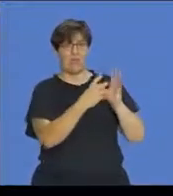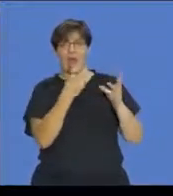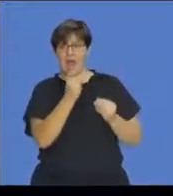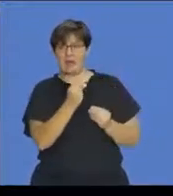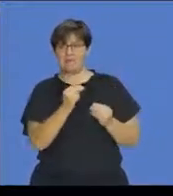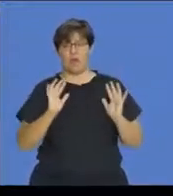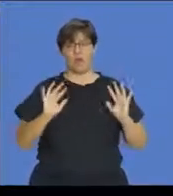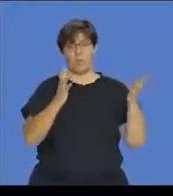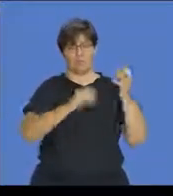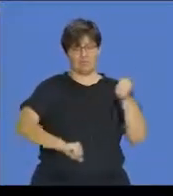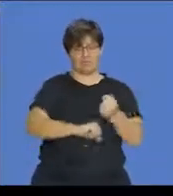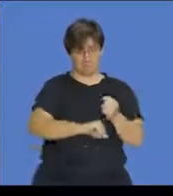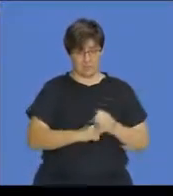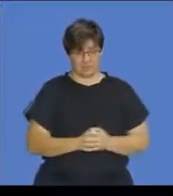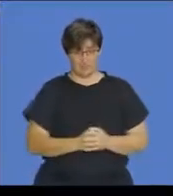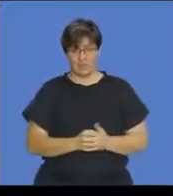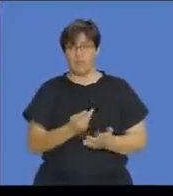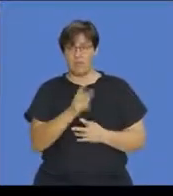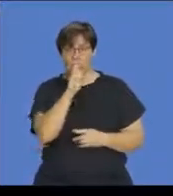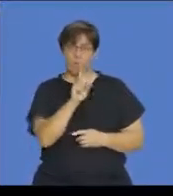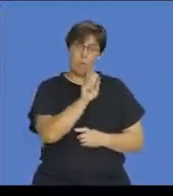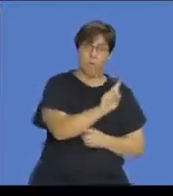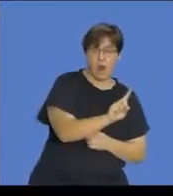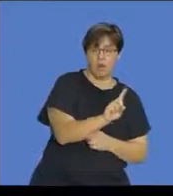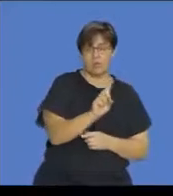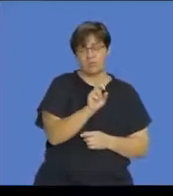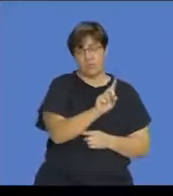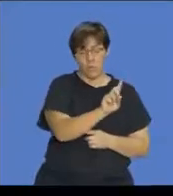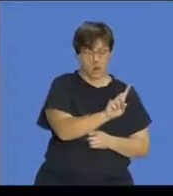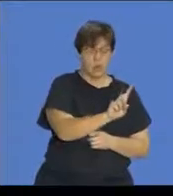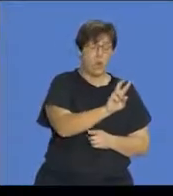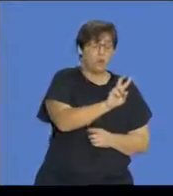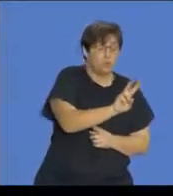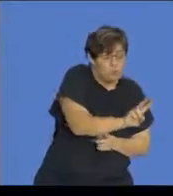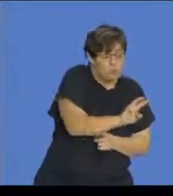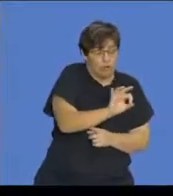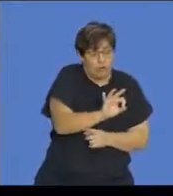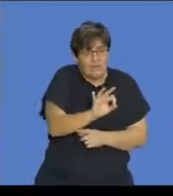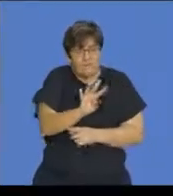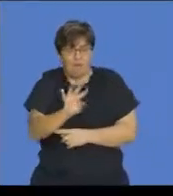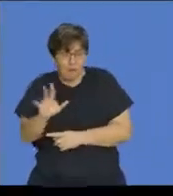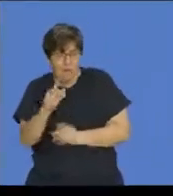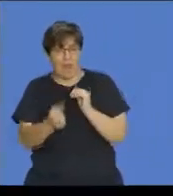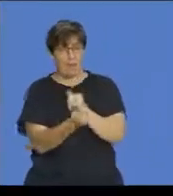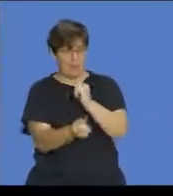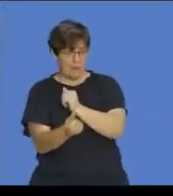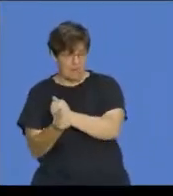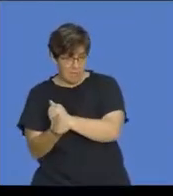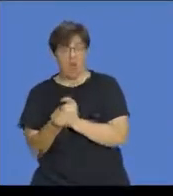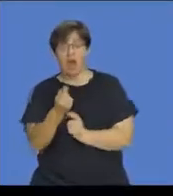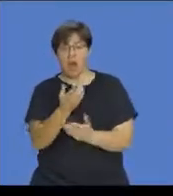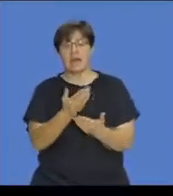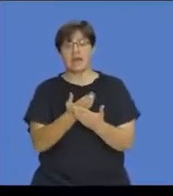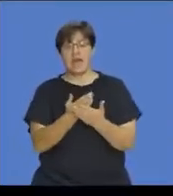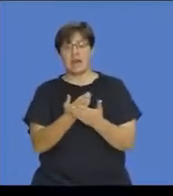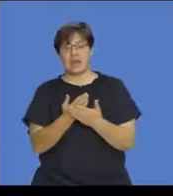a little bit about that when we're considering two or maybe even more events. We have this terminology of that the events could